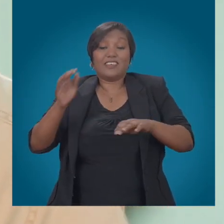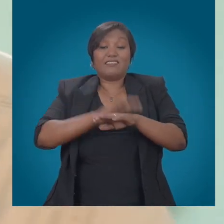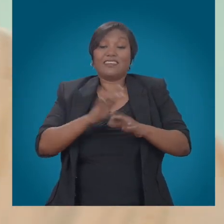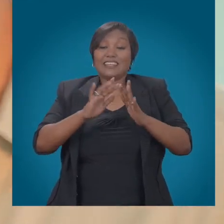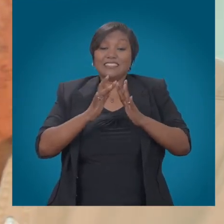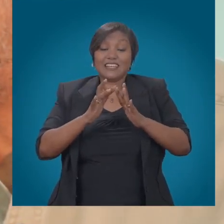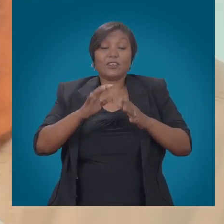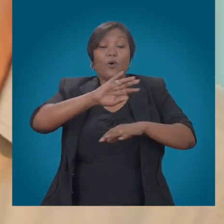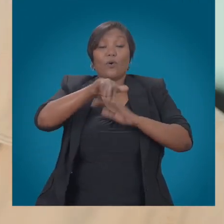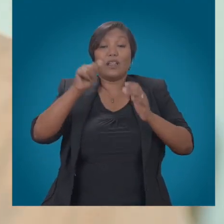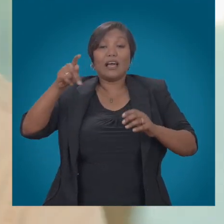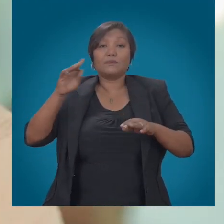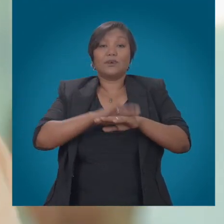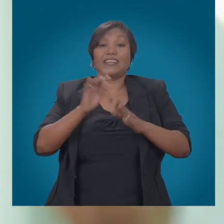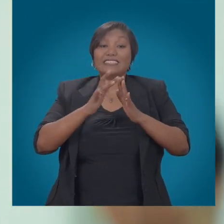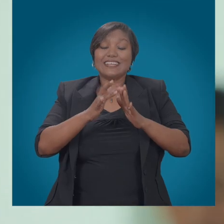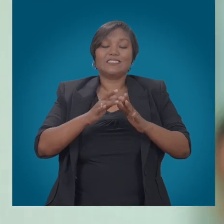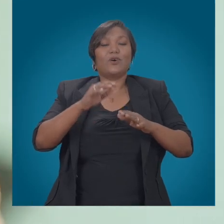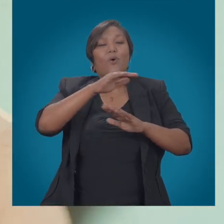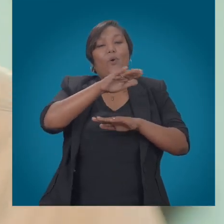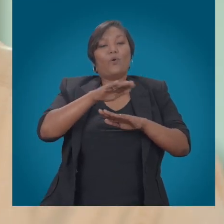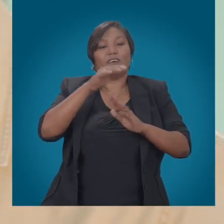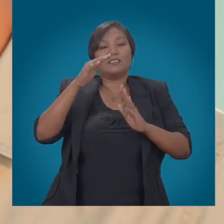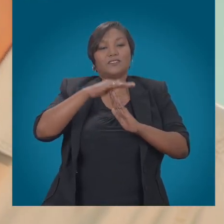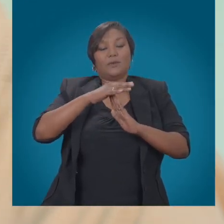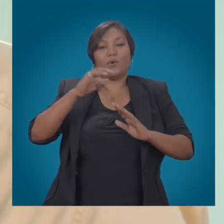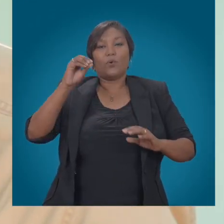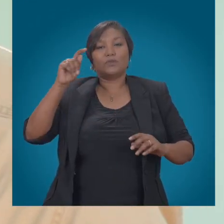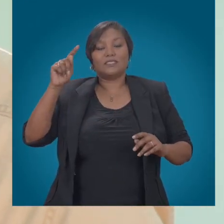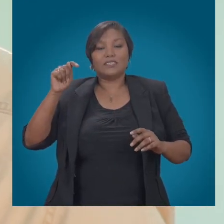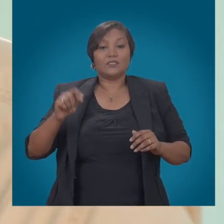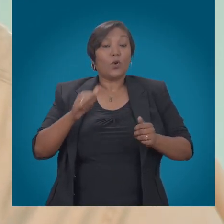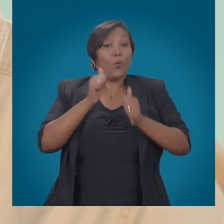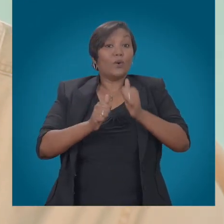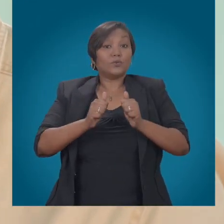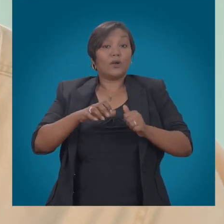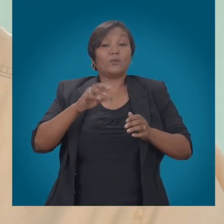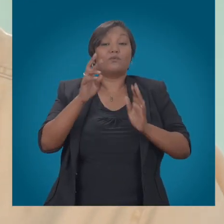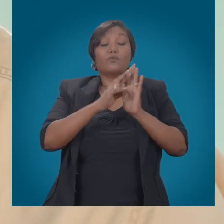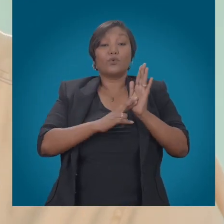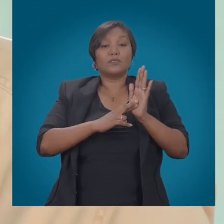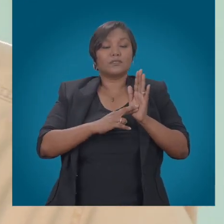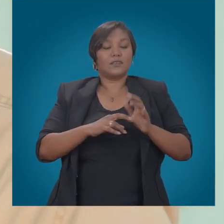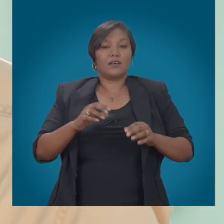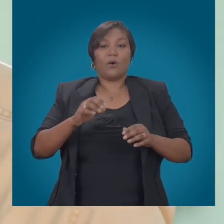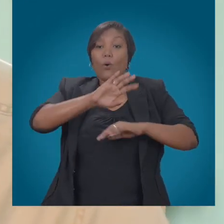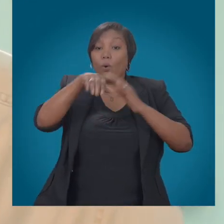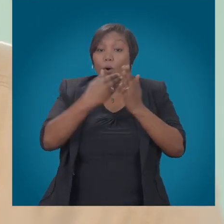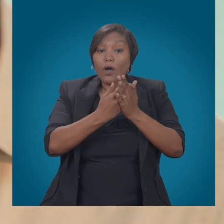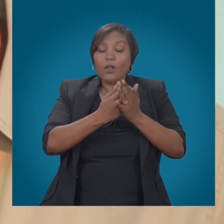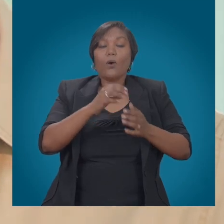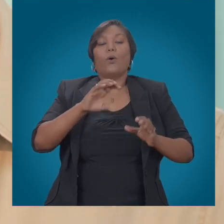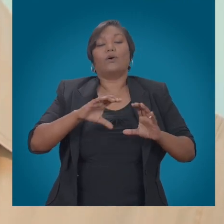is over the top. So what are we really going to regulate? Are we going to regulate all of them? Or are we going to just regulate the ones that